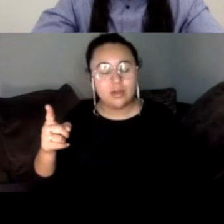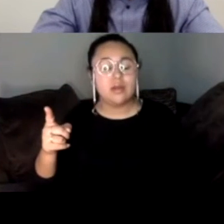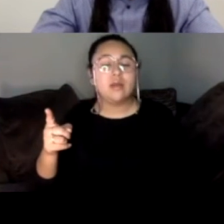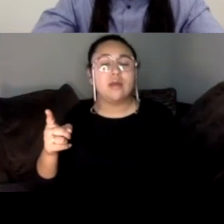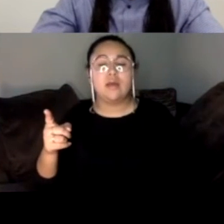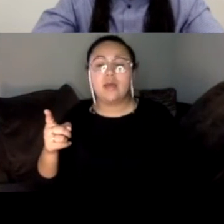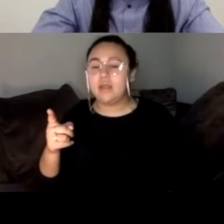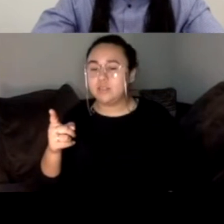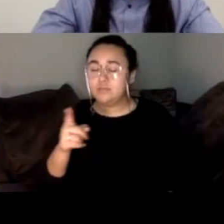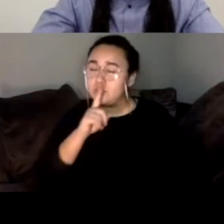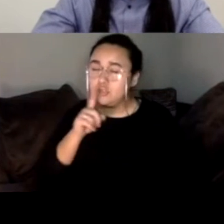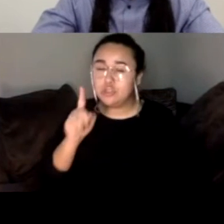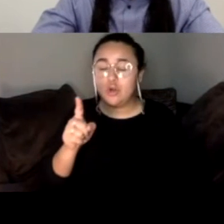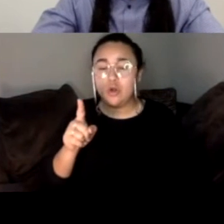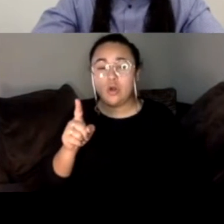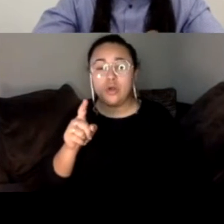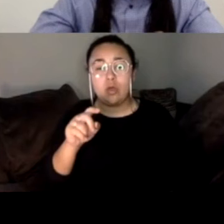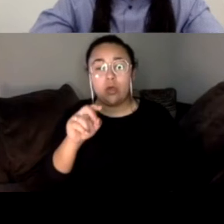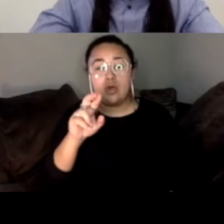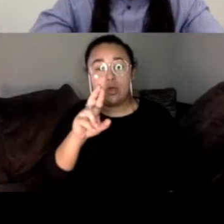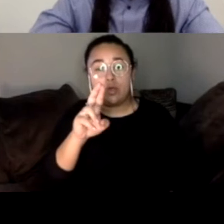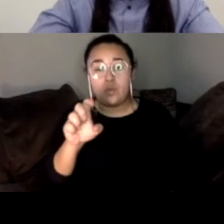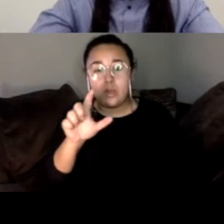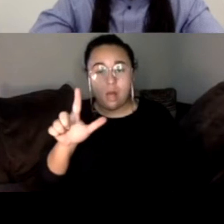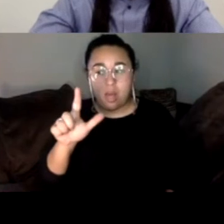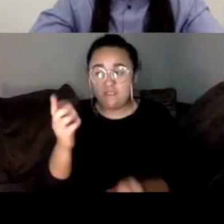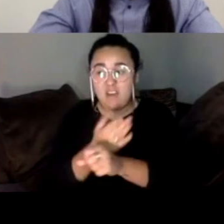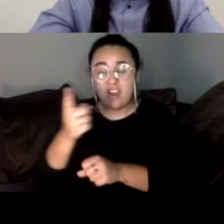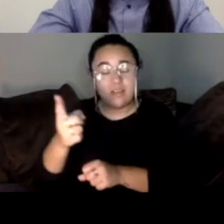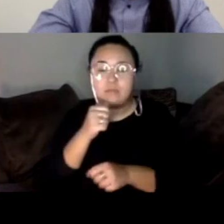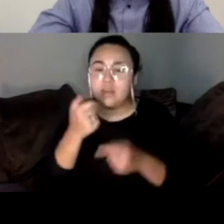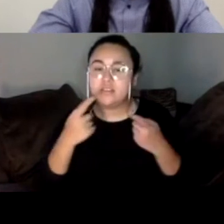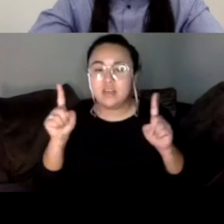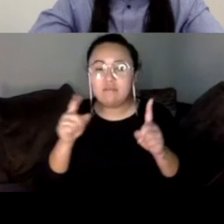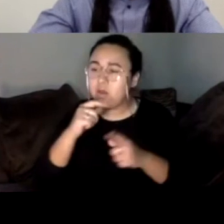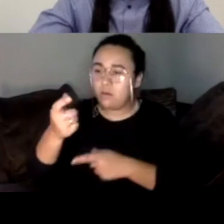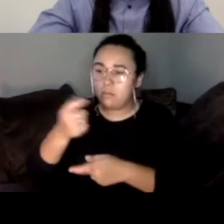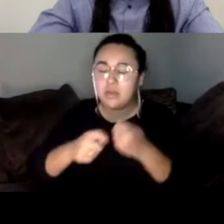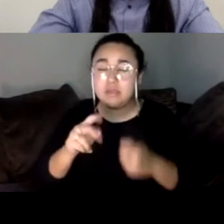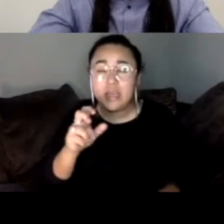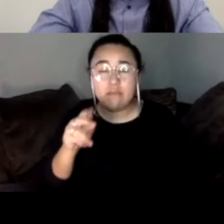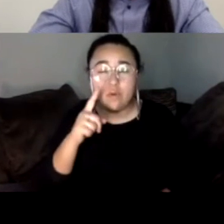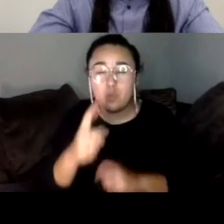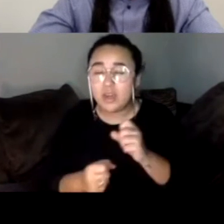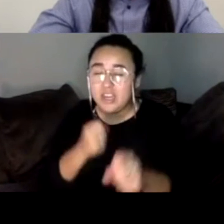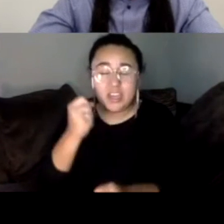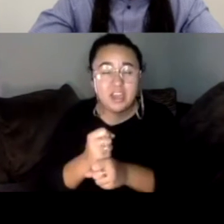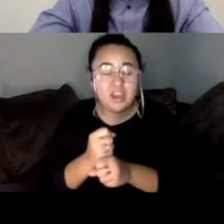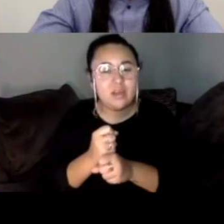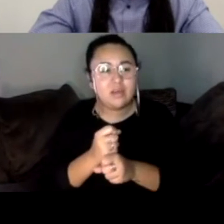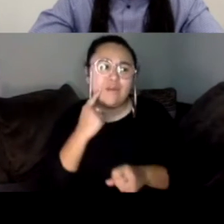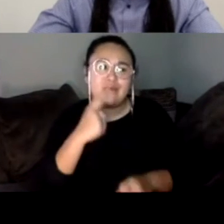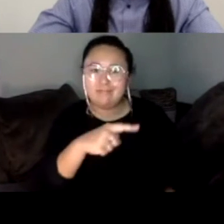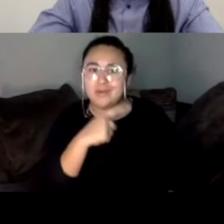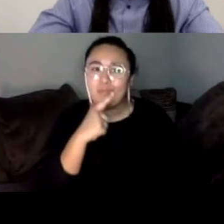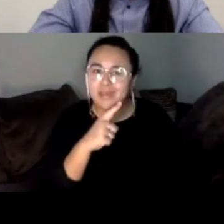the recall is not successful. He's not replaced even for a year, uh, uh, by one of the yahoos on that long list, uh, on the